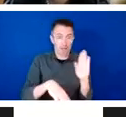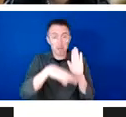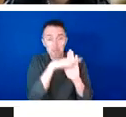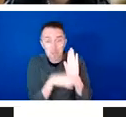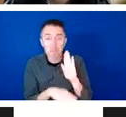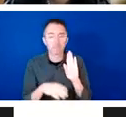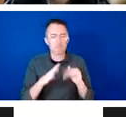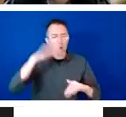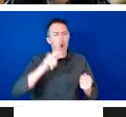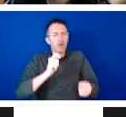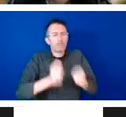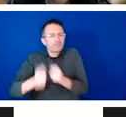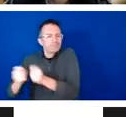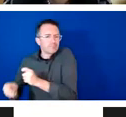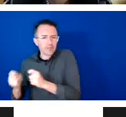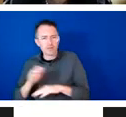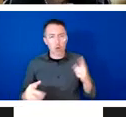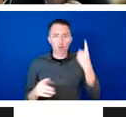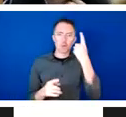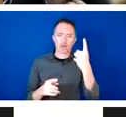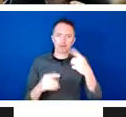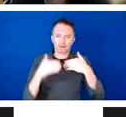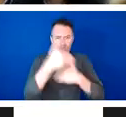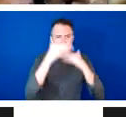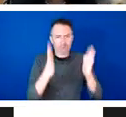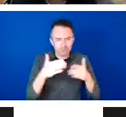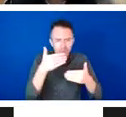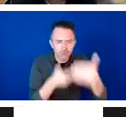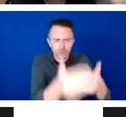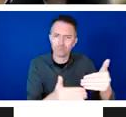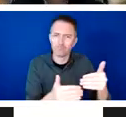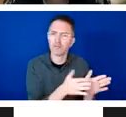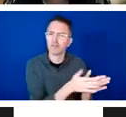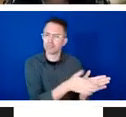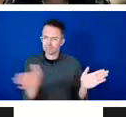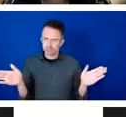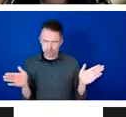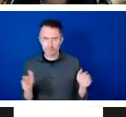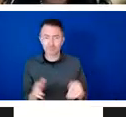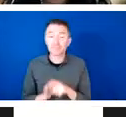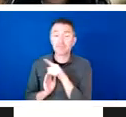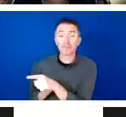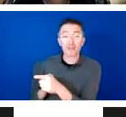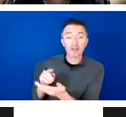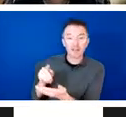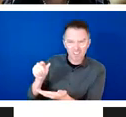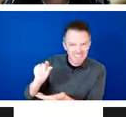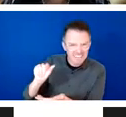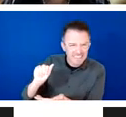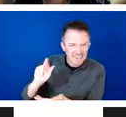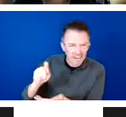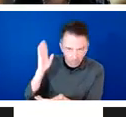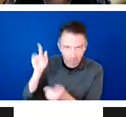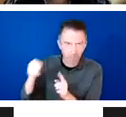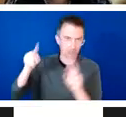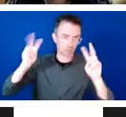really need to build on that. You've sort of heard the sort of framing that we want to look